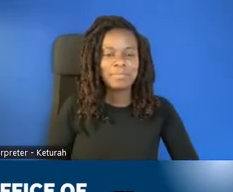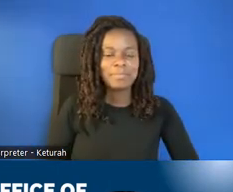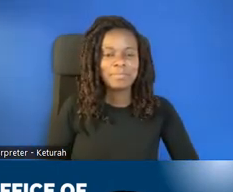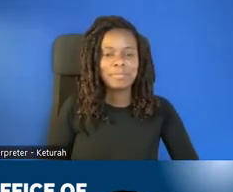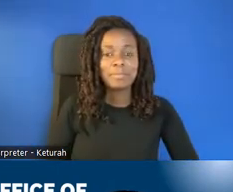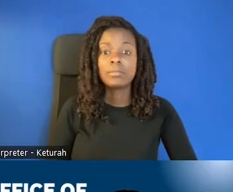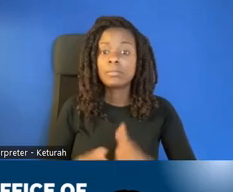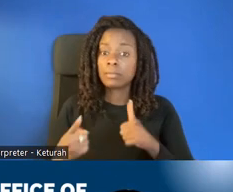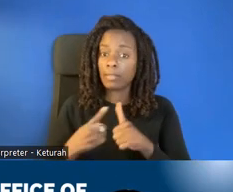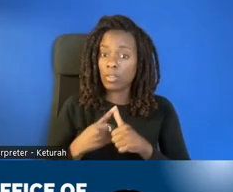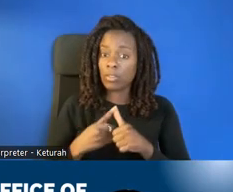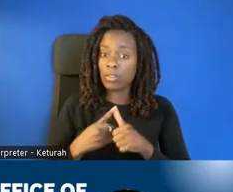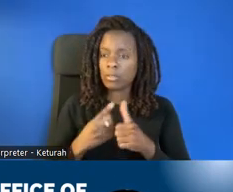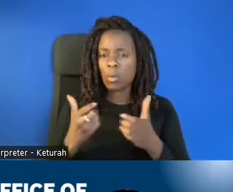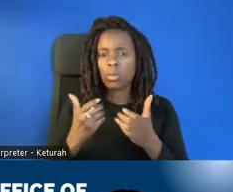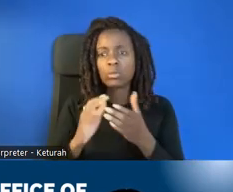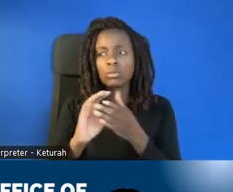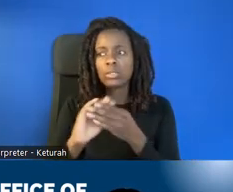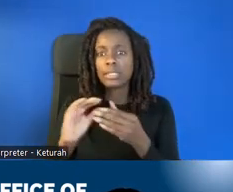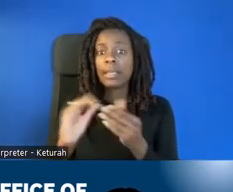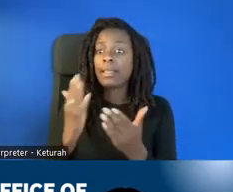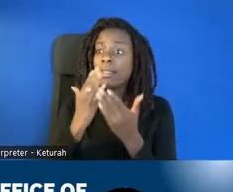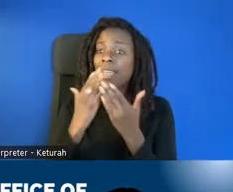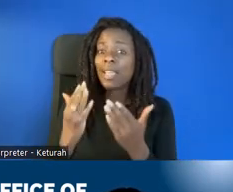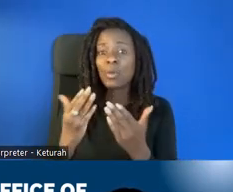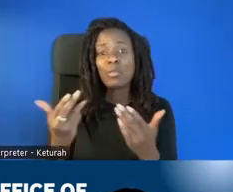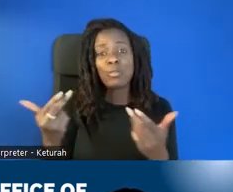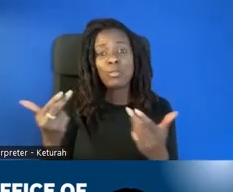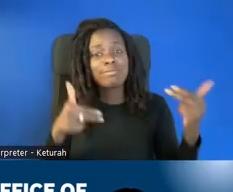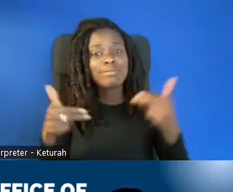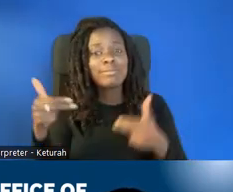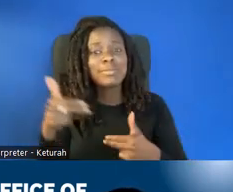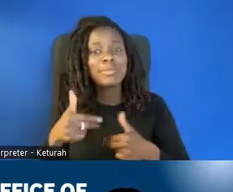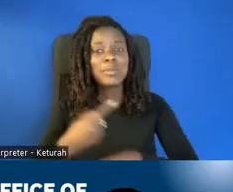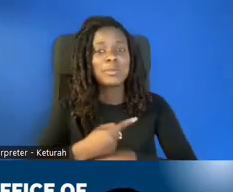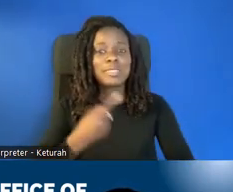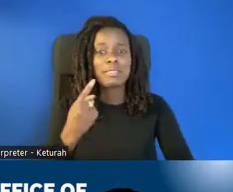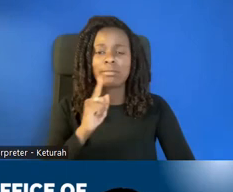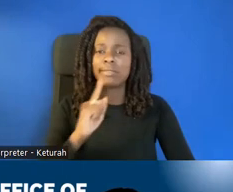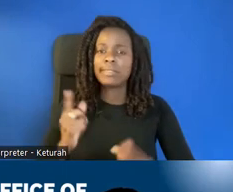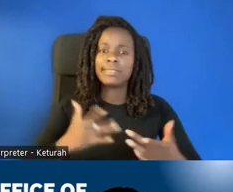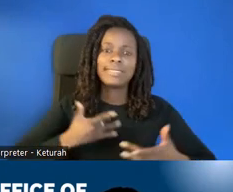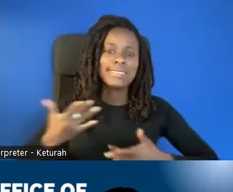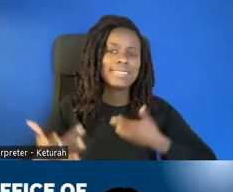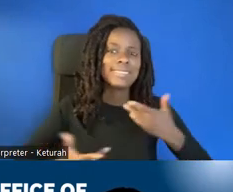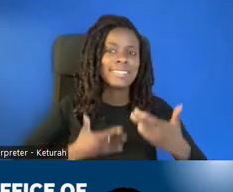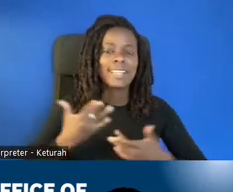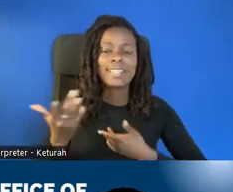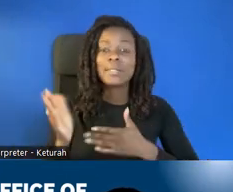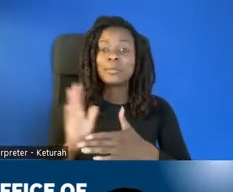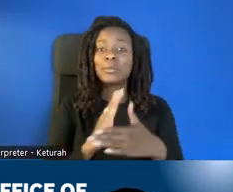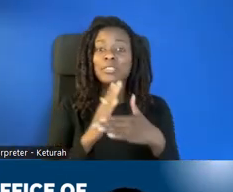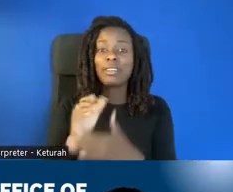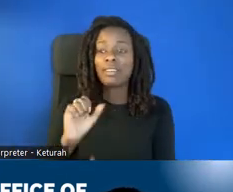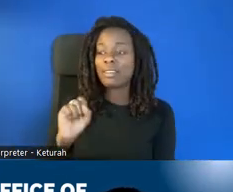First, I want to say thank you so much for taking the time to join us. We're really excited to share STEMI with you